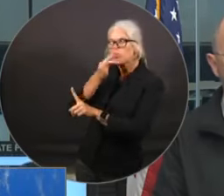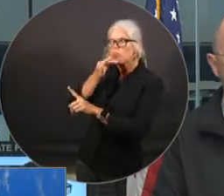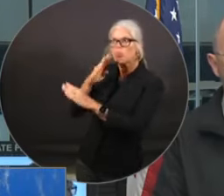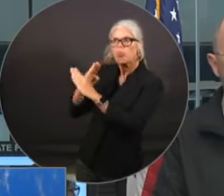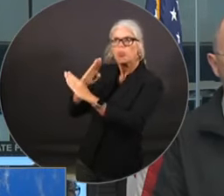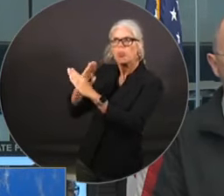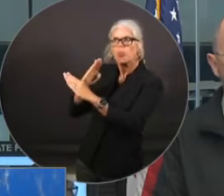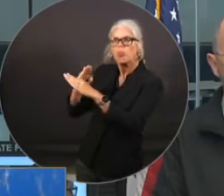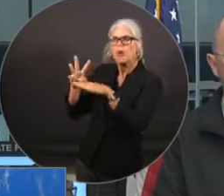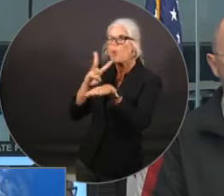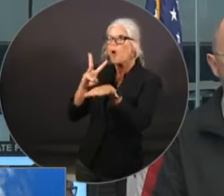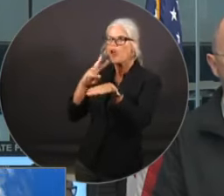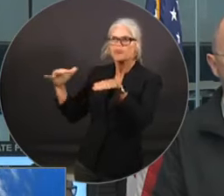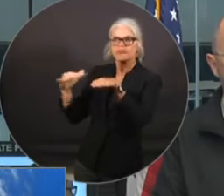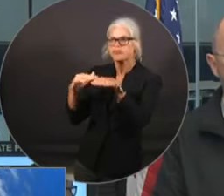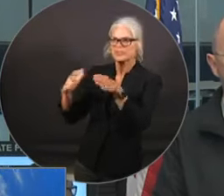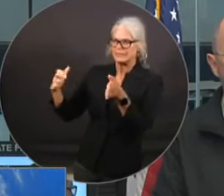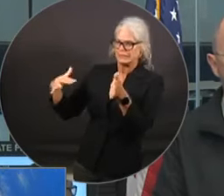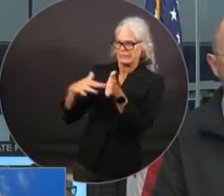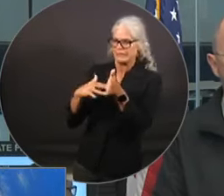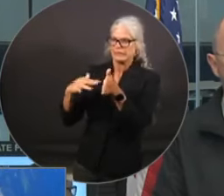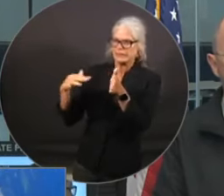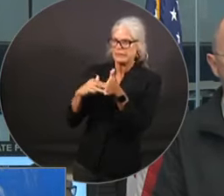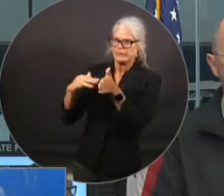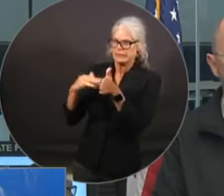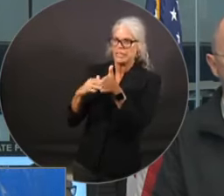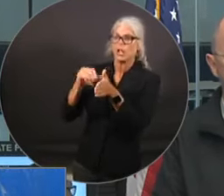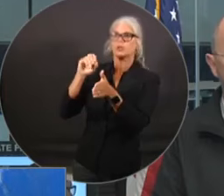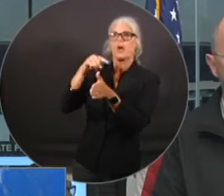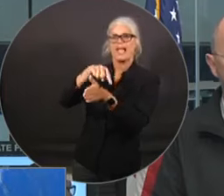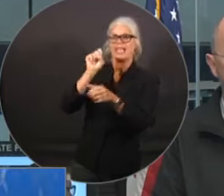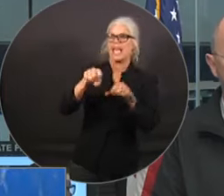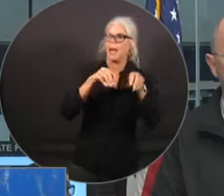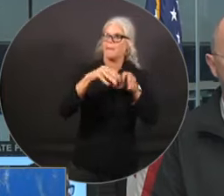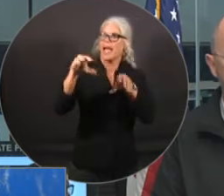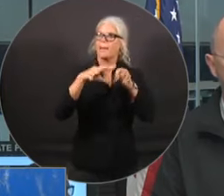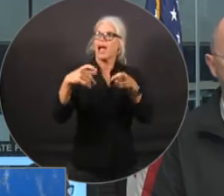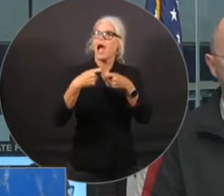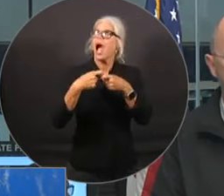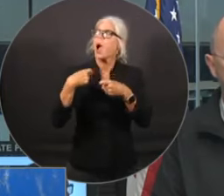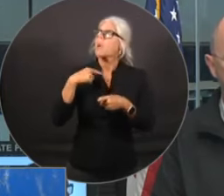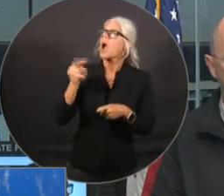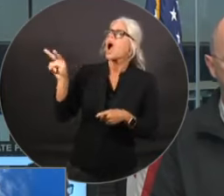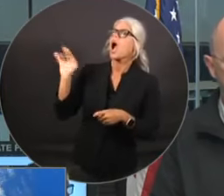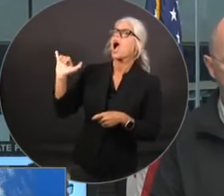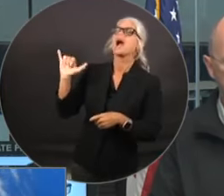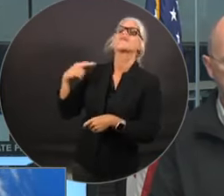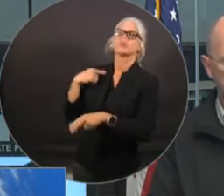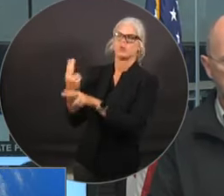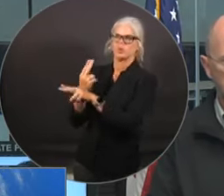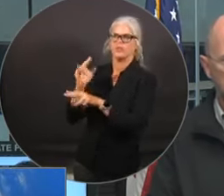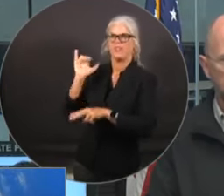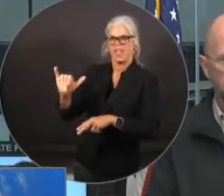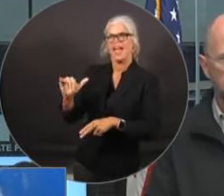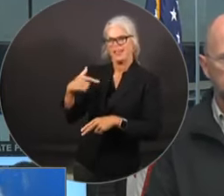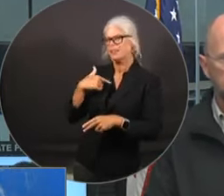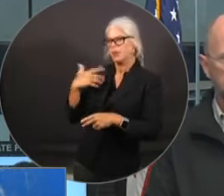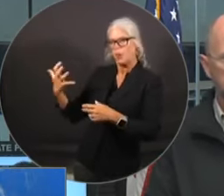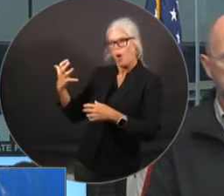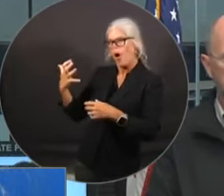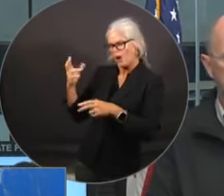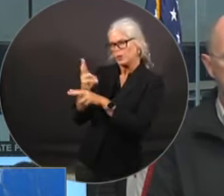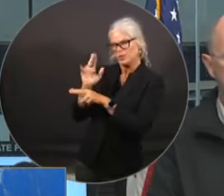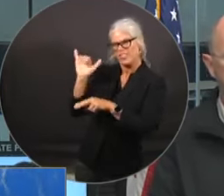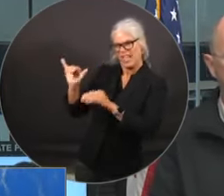power restoration. And so our hope is here to mitigate the power interruptions as a result of this storm. We have